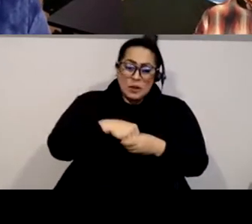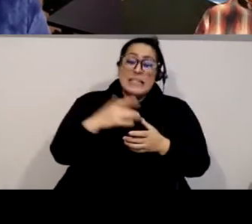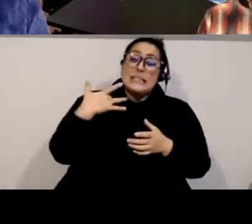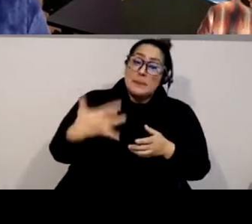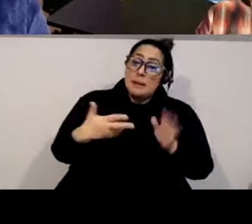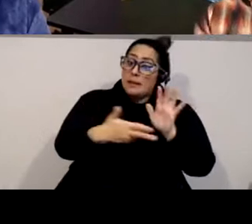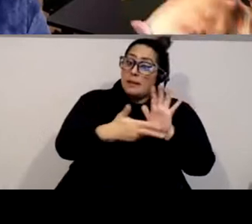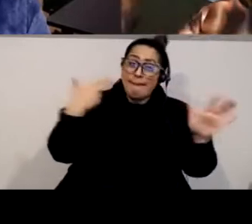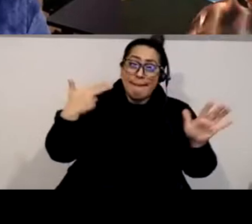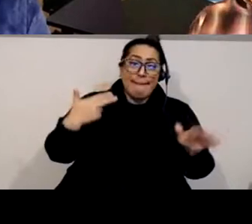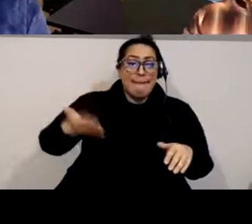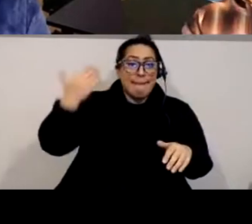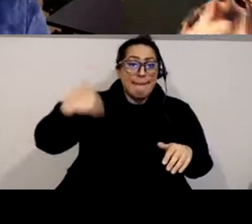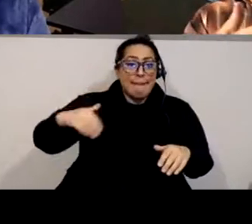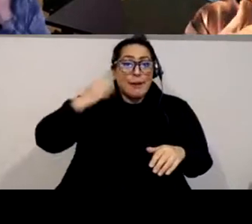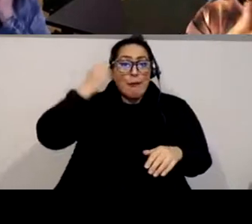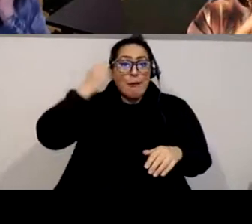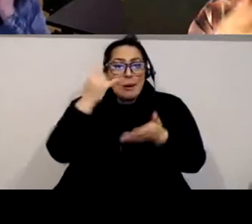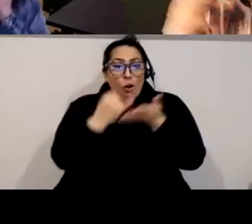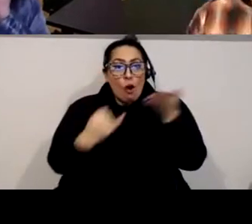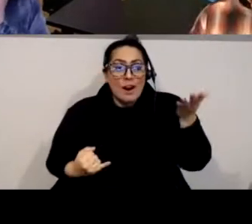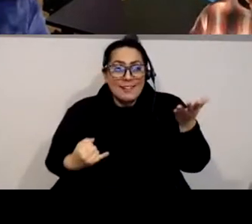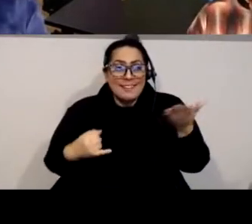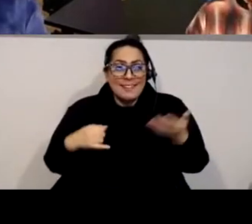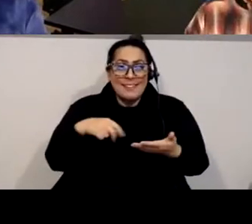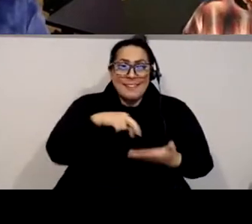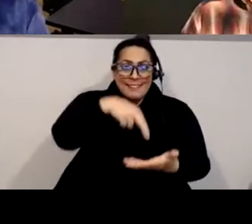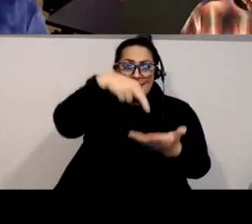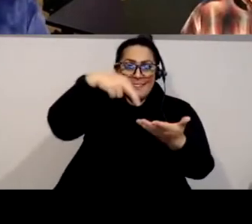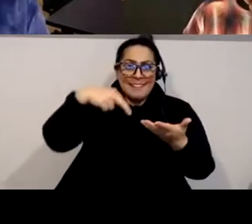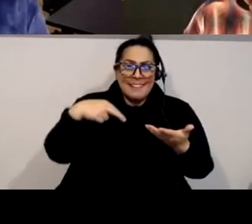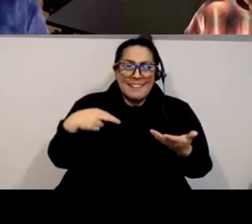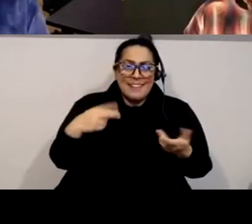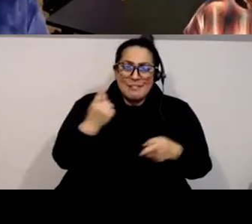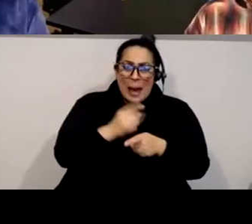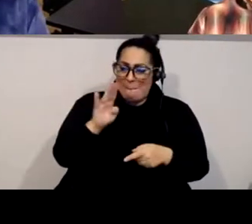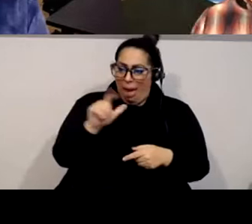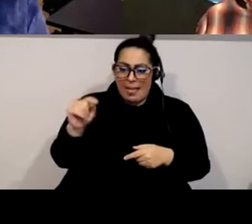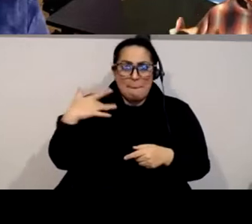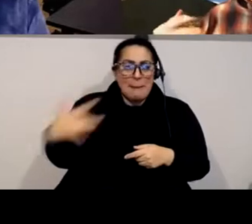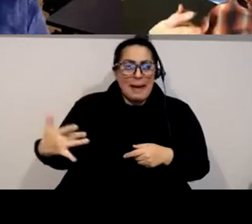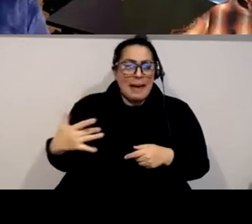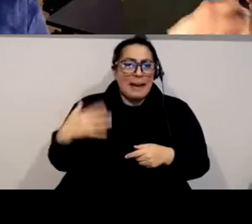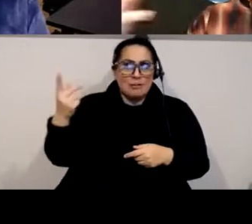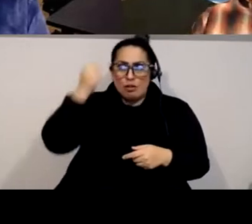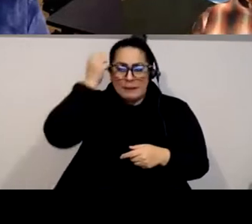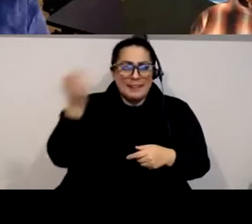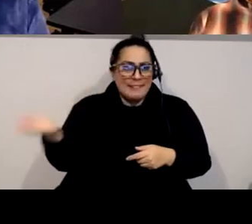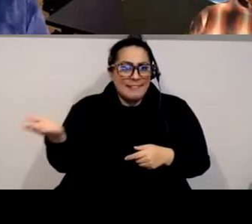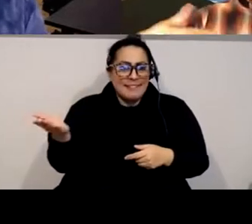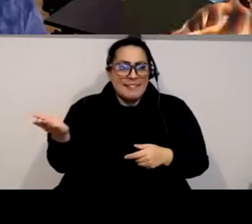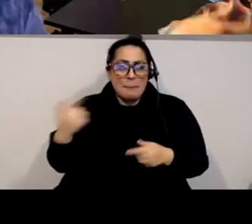which we could maybe say you know about a lot of different types of things right um and how do